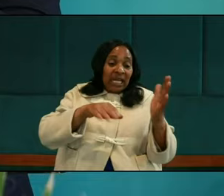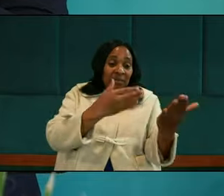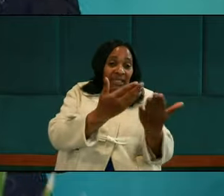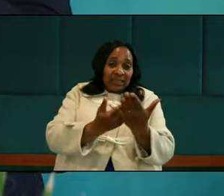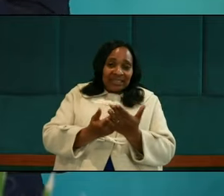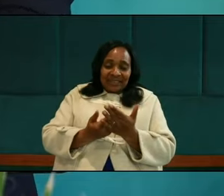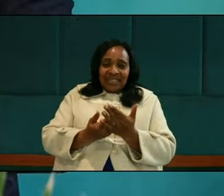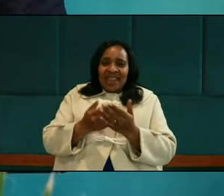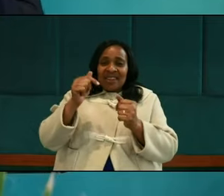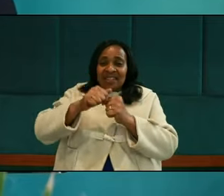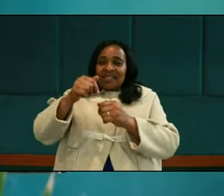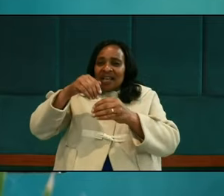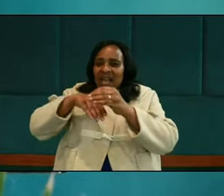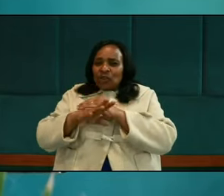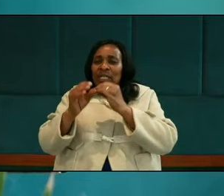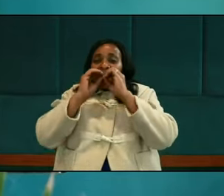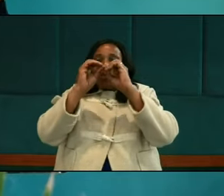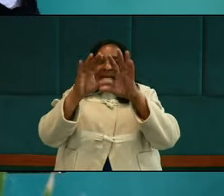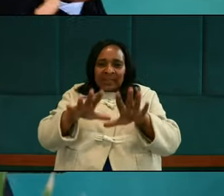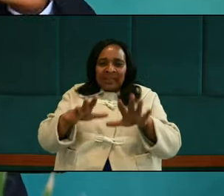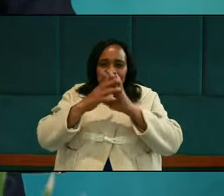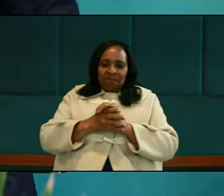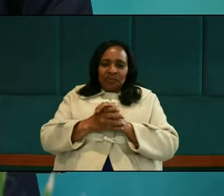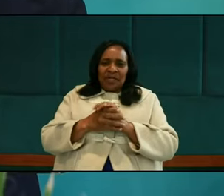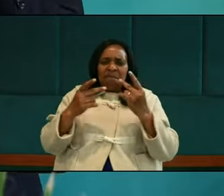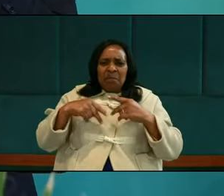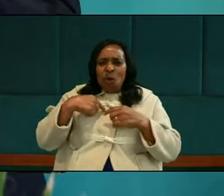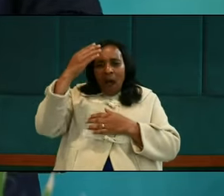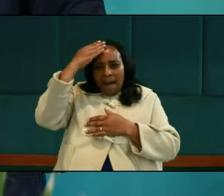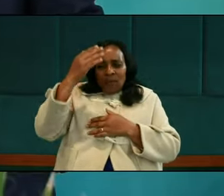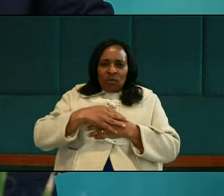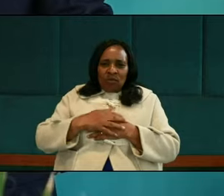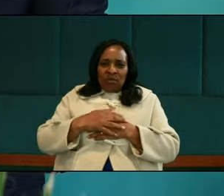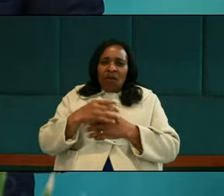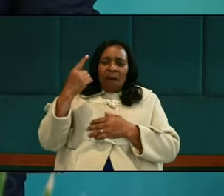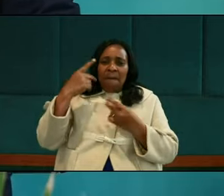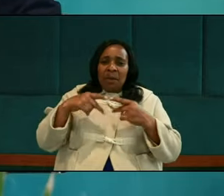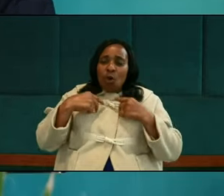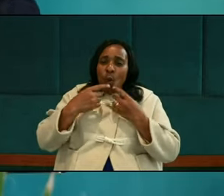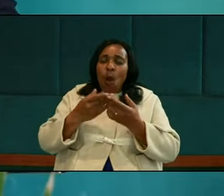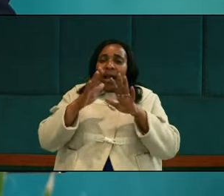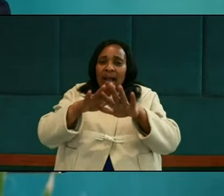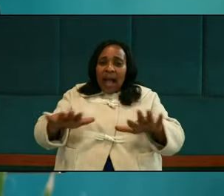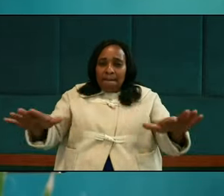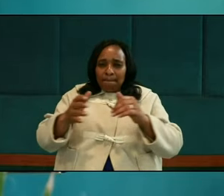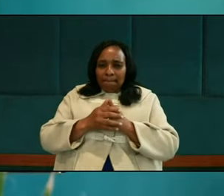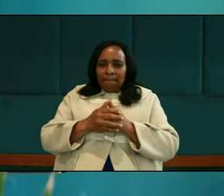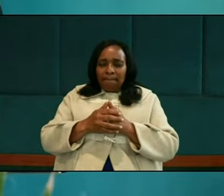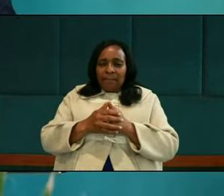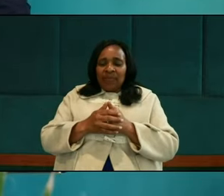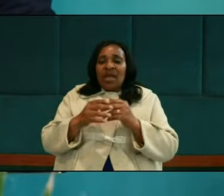counterintuitive blessing for the meek, for the placid, or for the gentle.